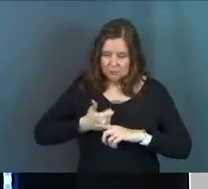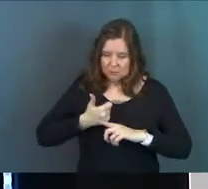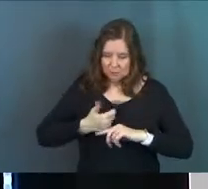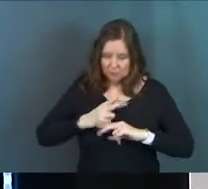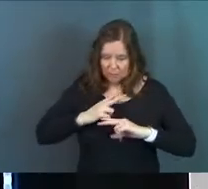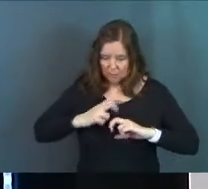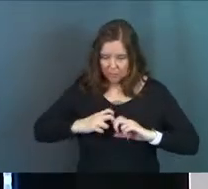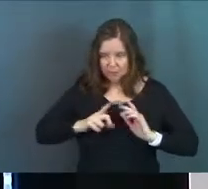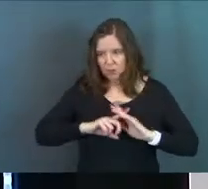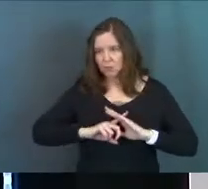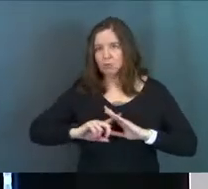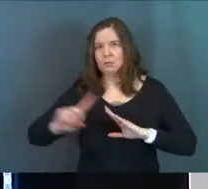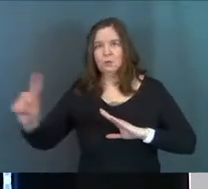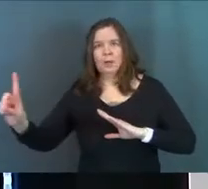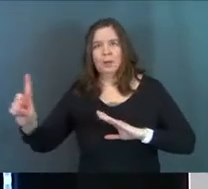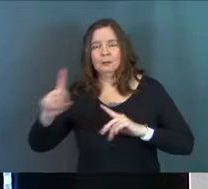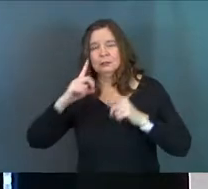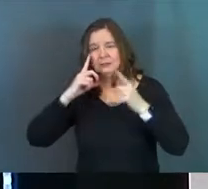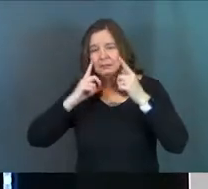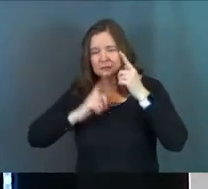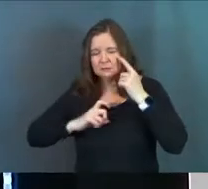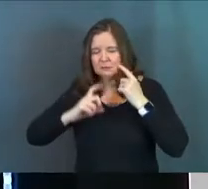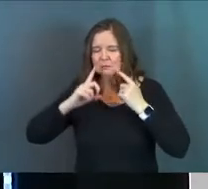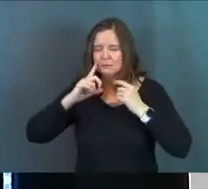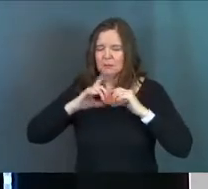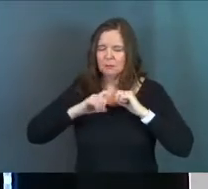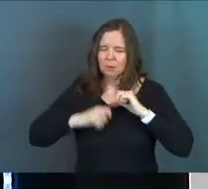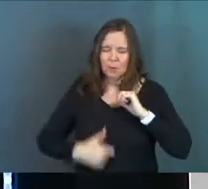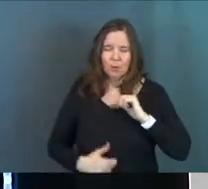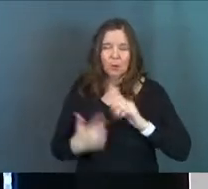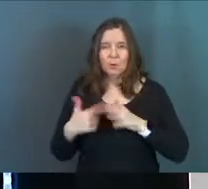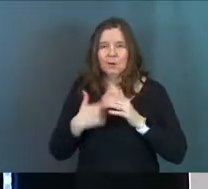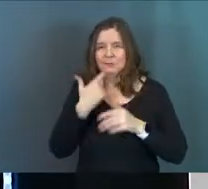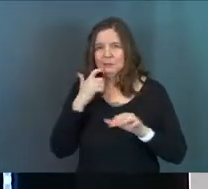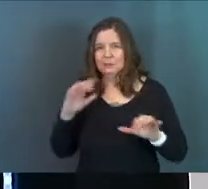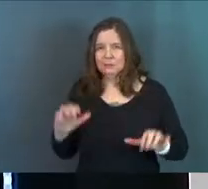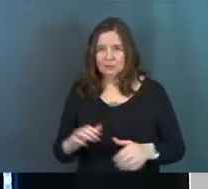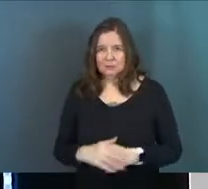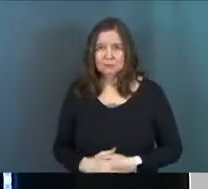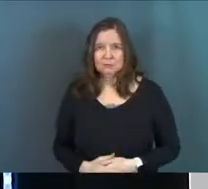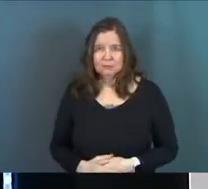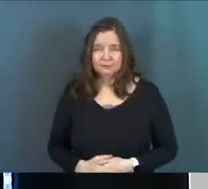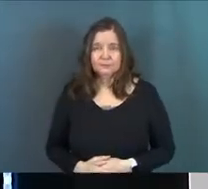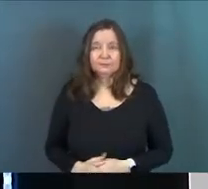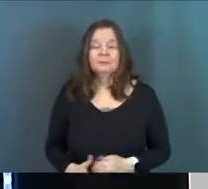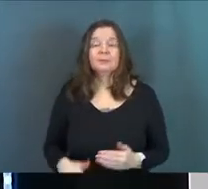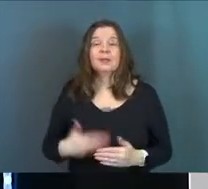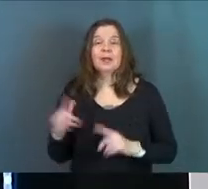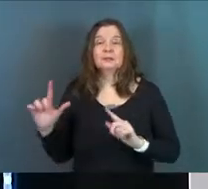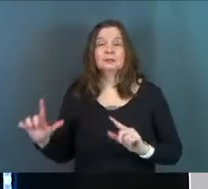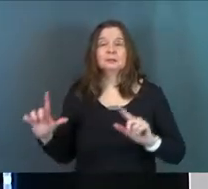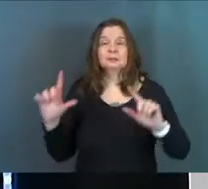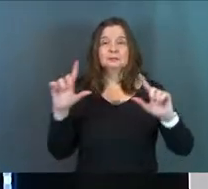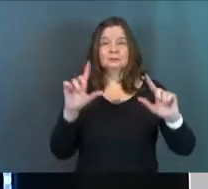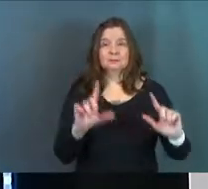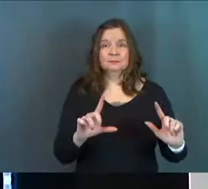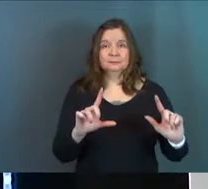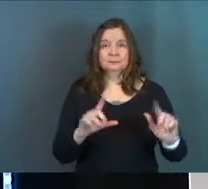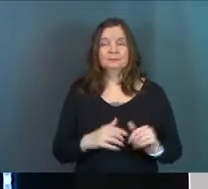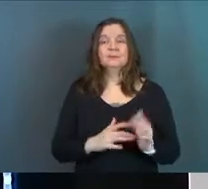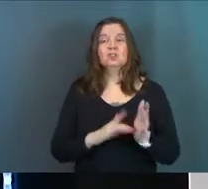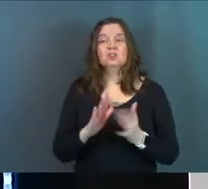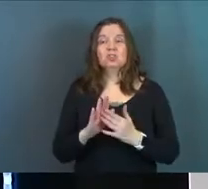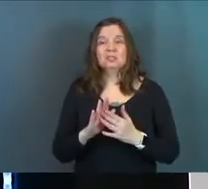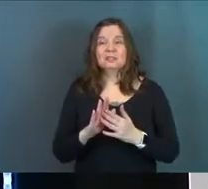made, he runs away in tears, just broken because of what he's just done. Our next scene, right?